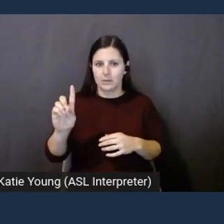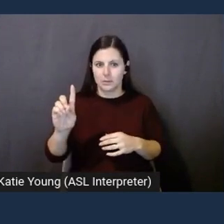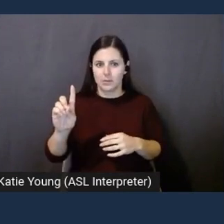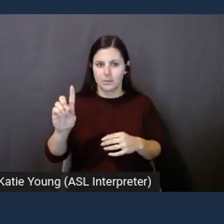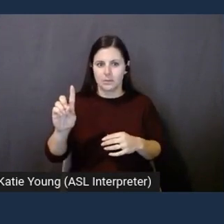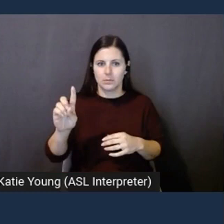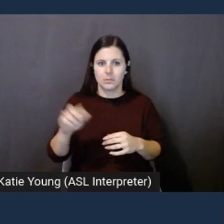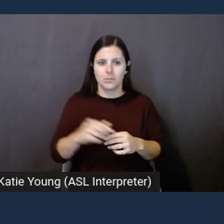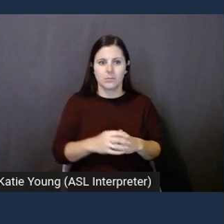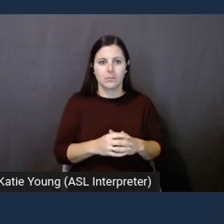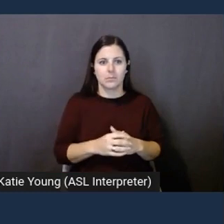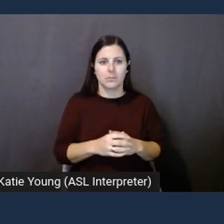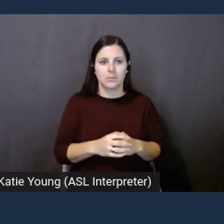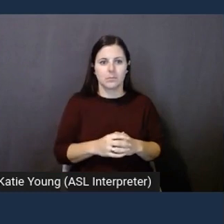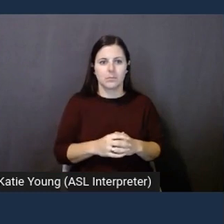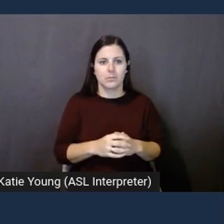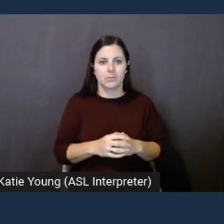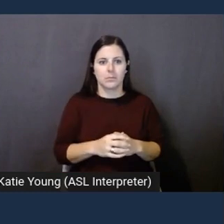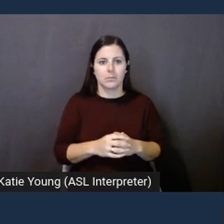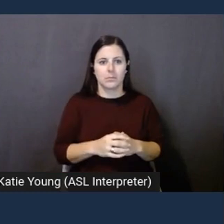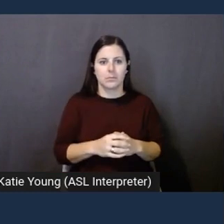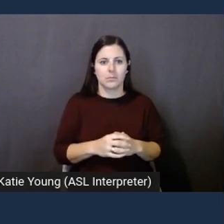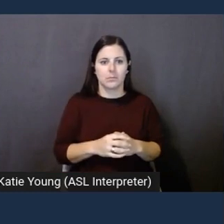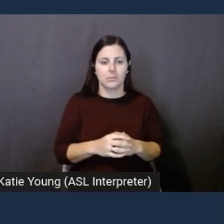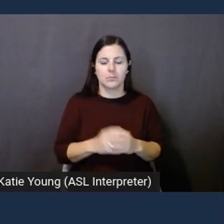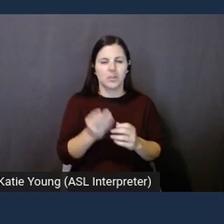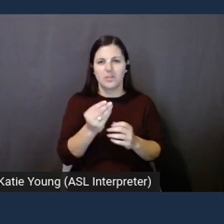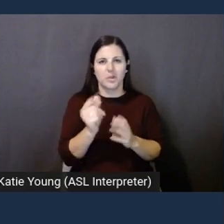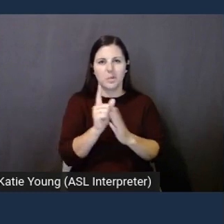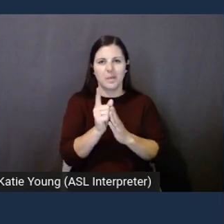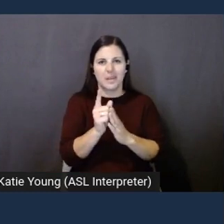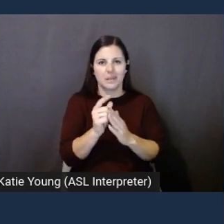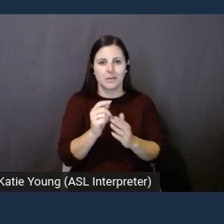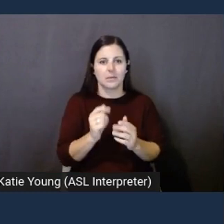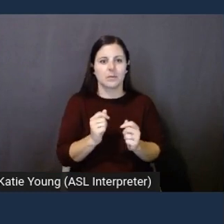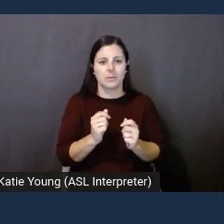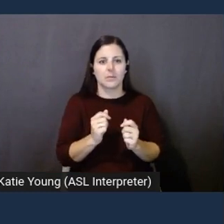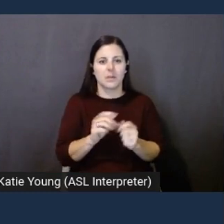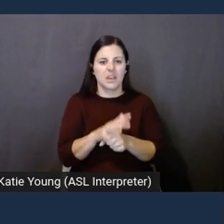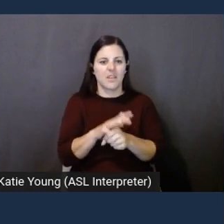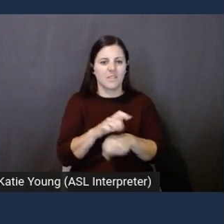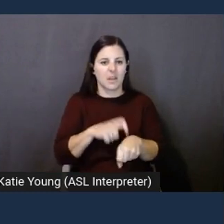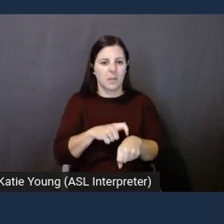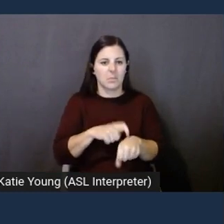a couple of minutes, just so that we have enough time.